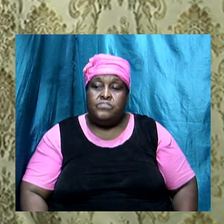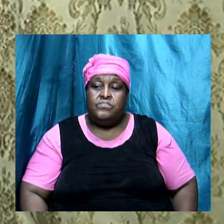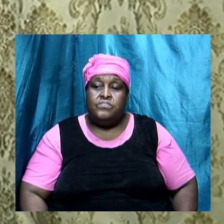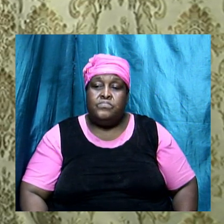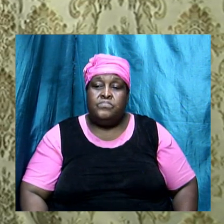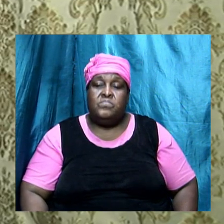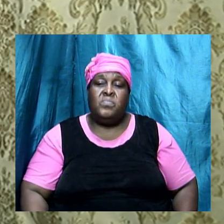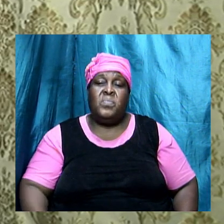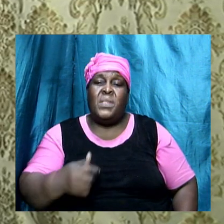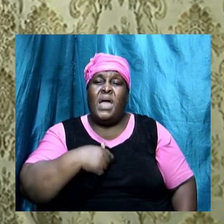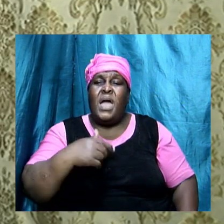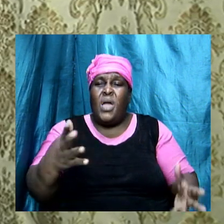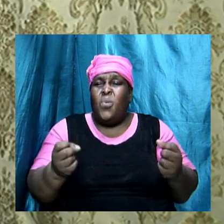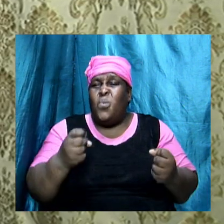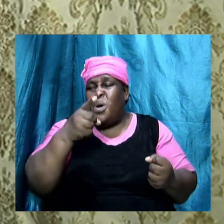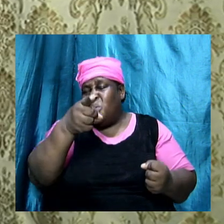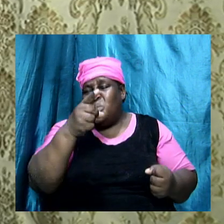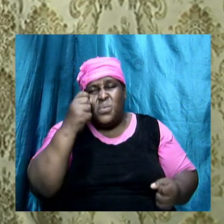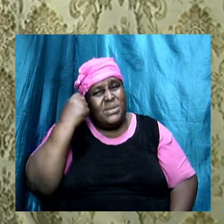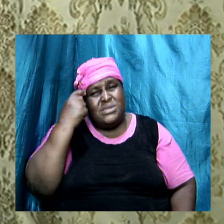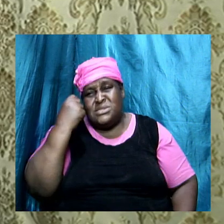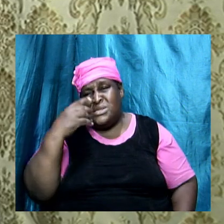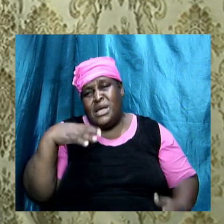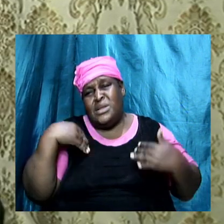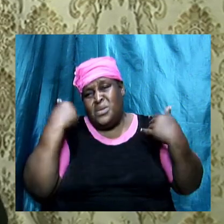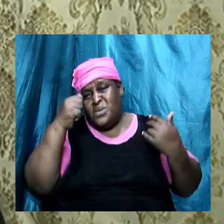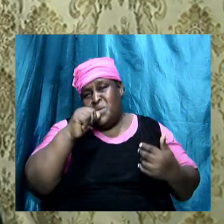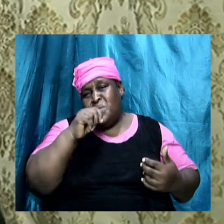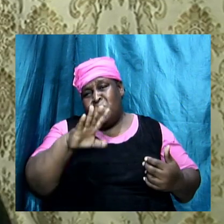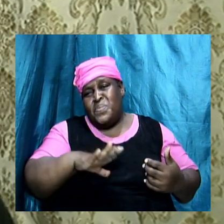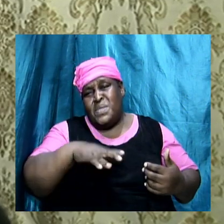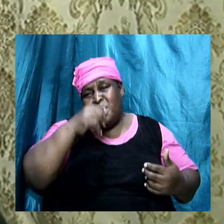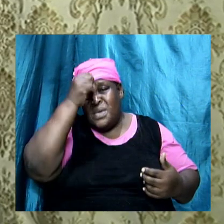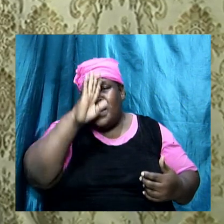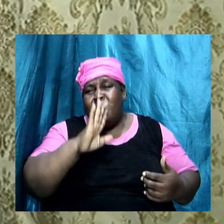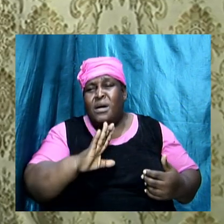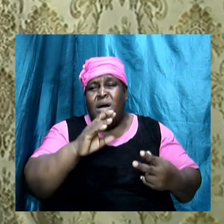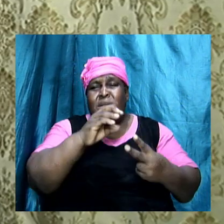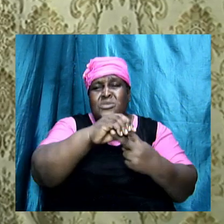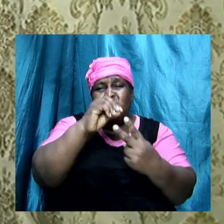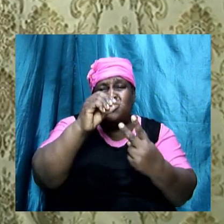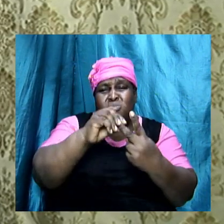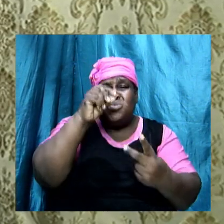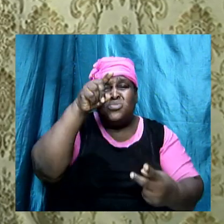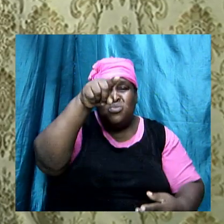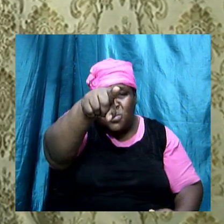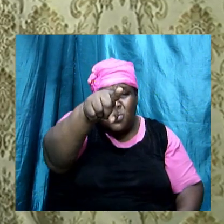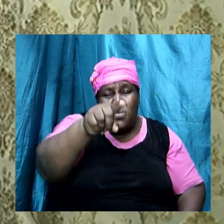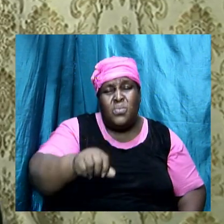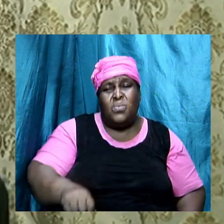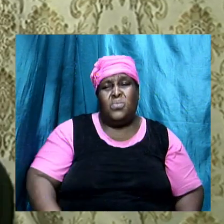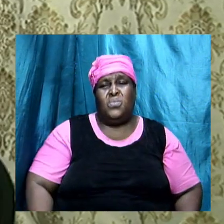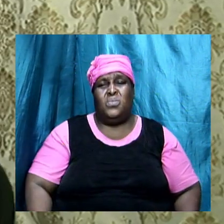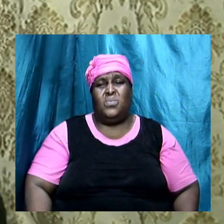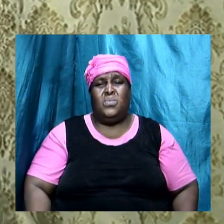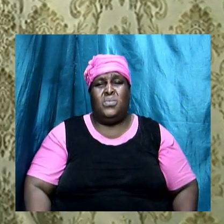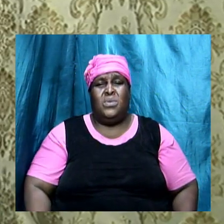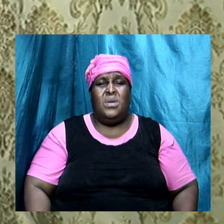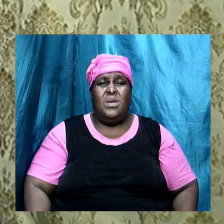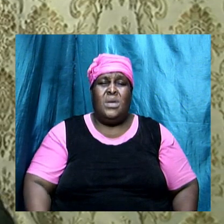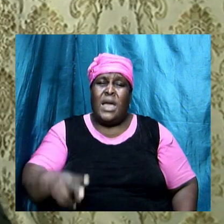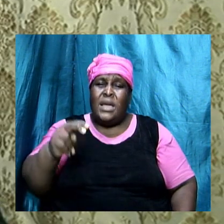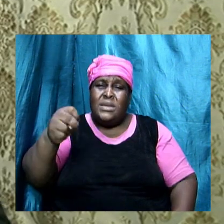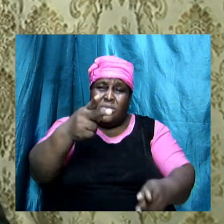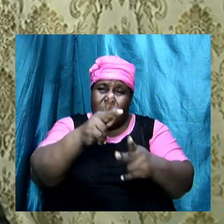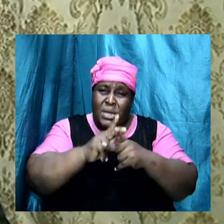I want you to understand, young ladies, that God has chosen you and you need to preserve